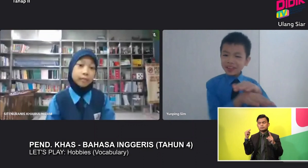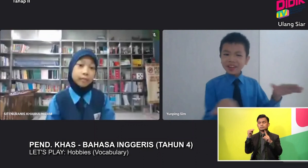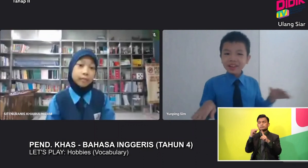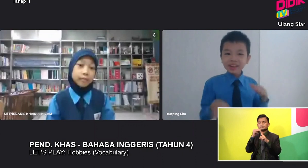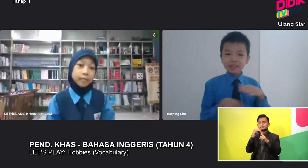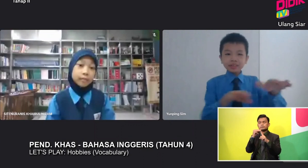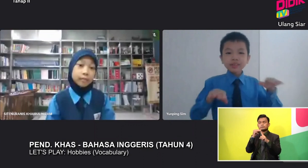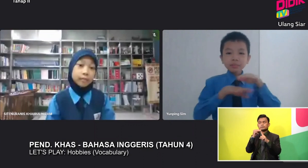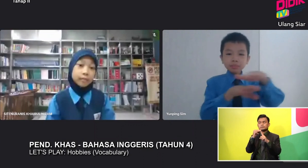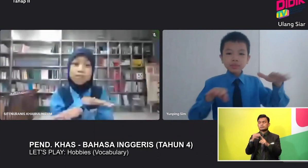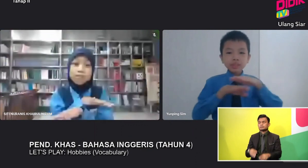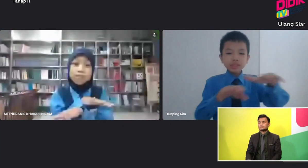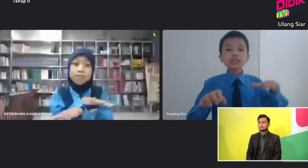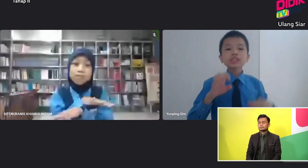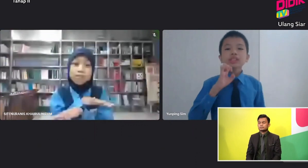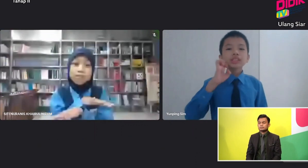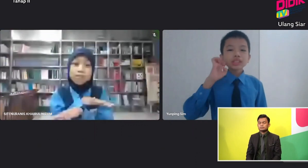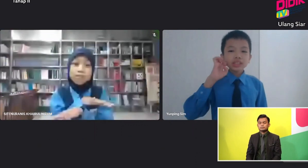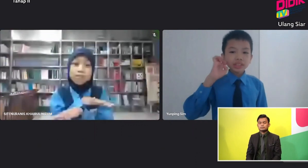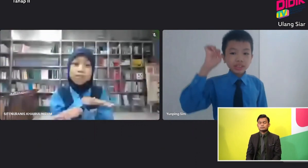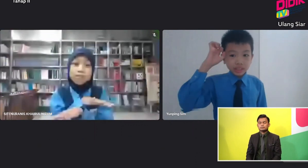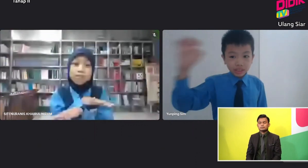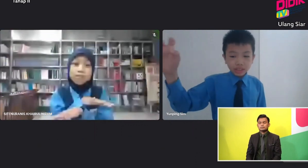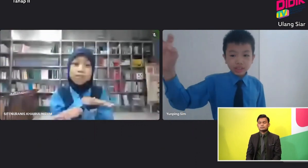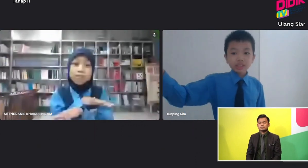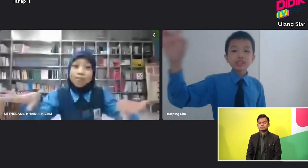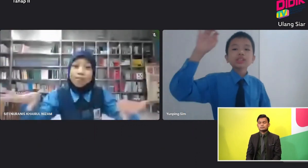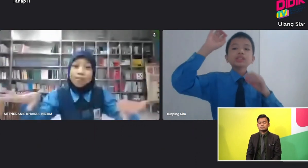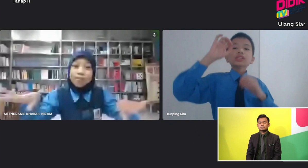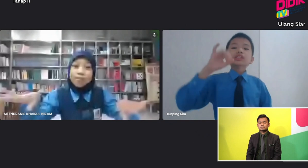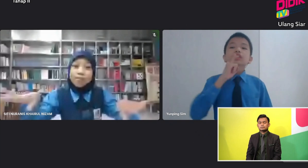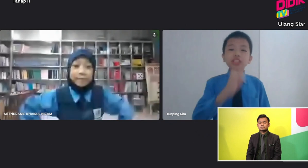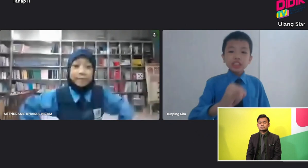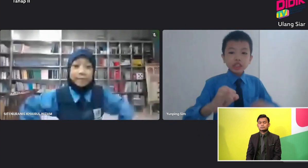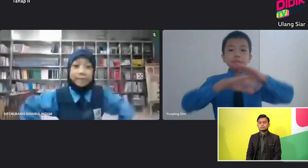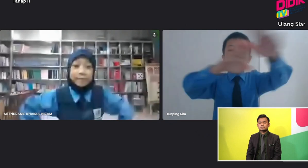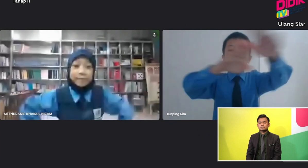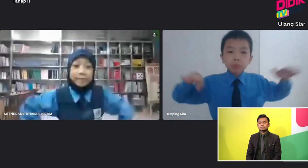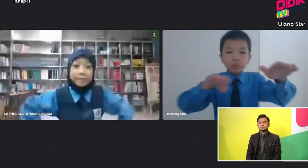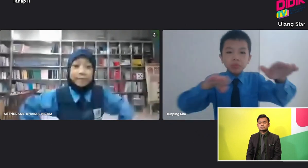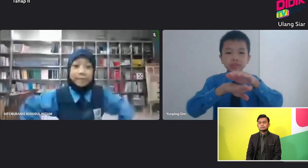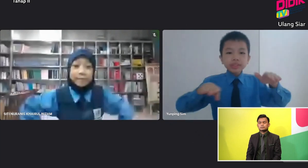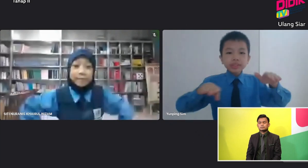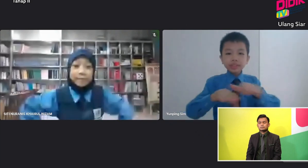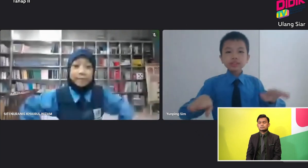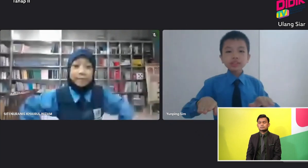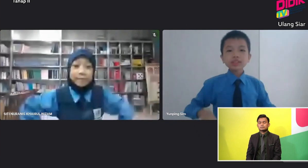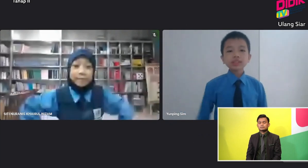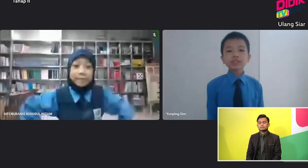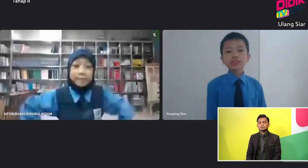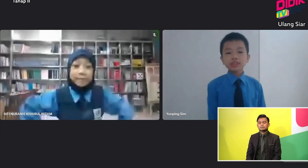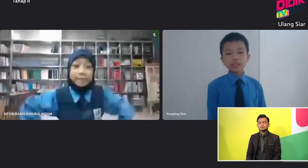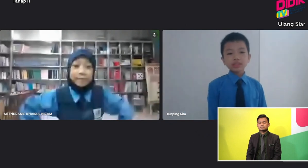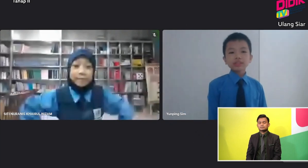Anyone Is Swimming But the correct sentence For this is Okay Peng Peng is very eager to answer Wait First